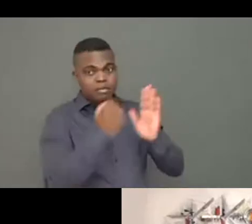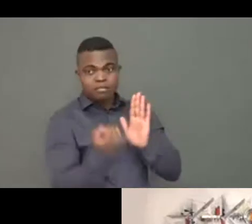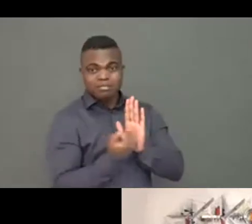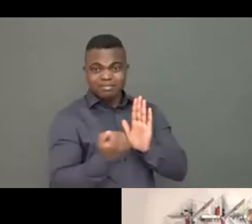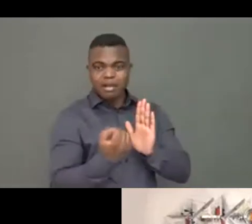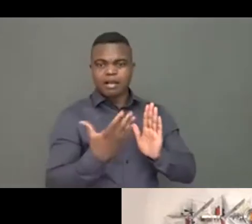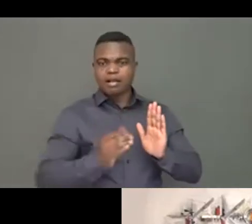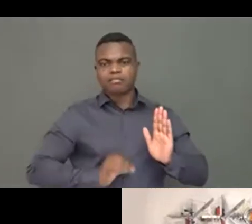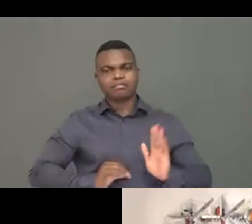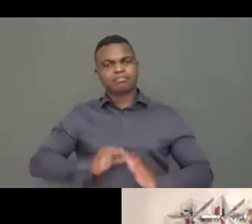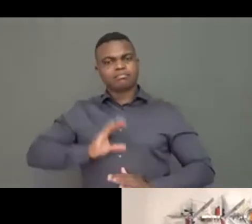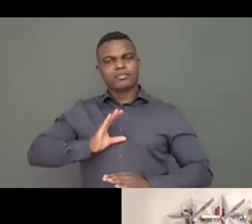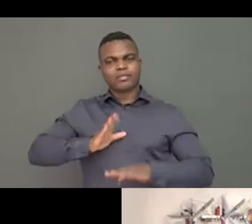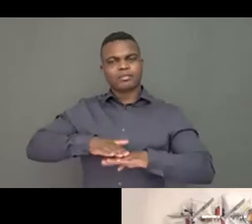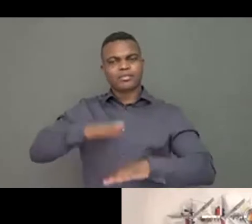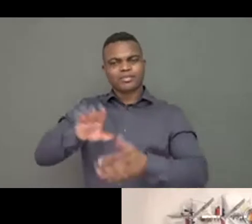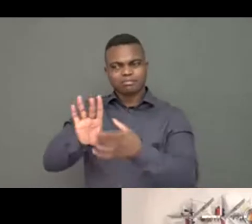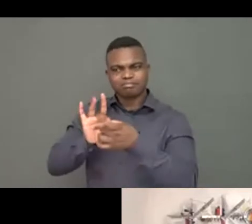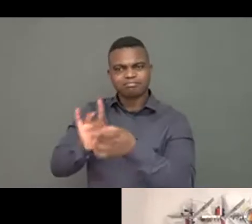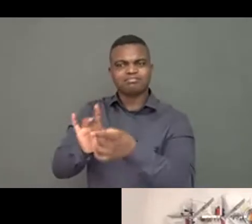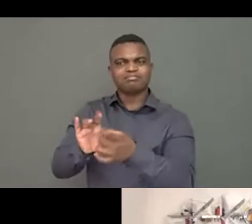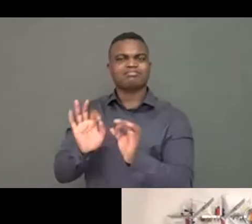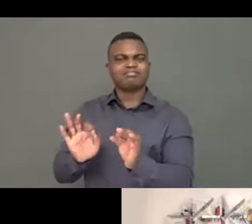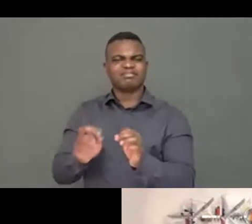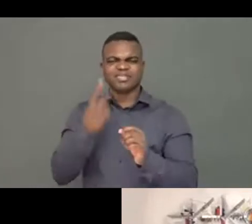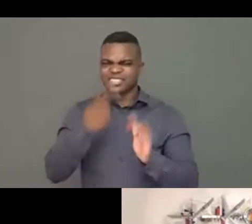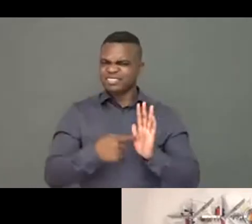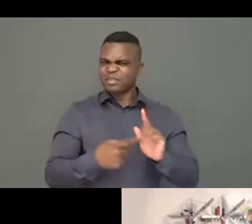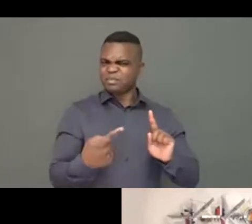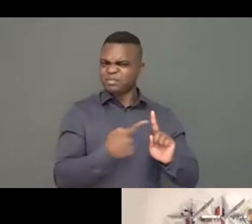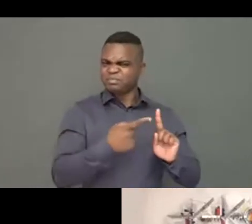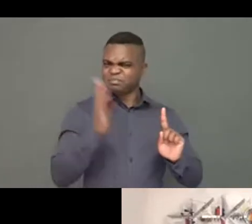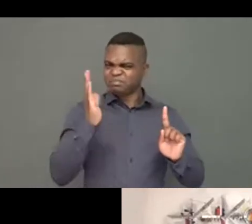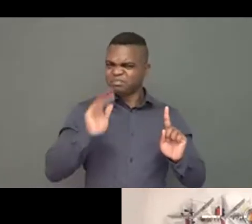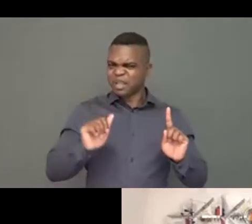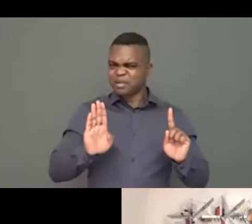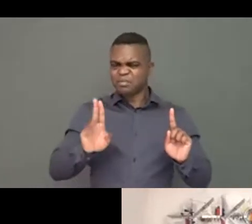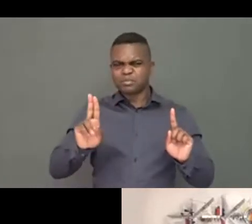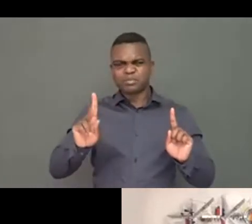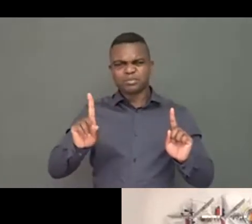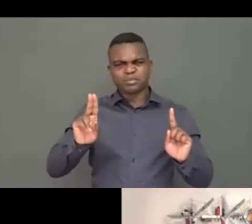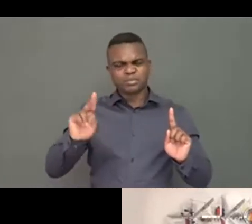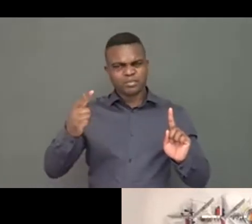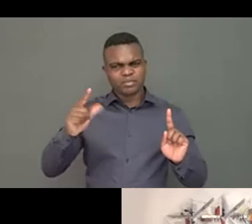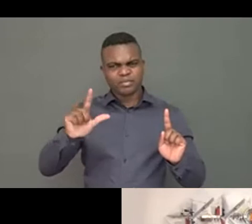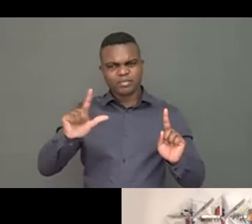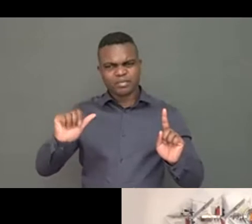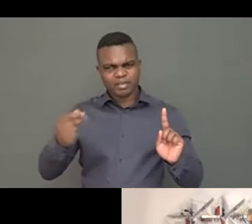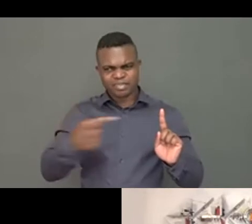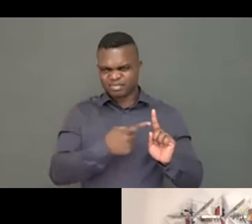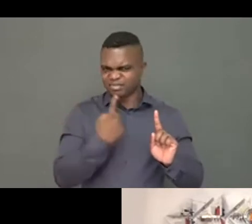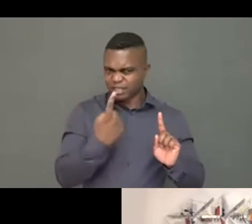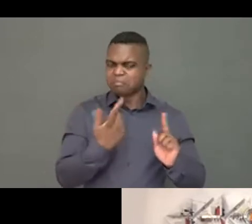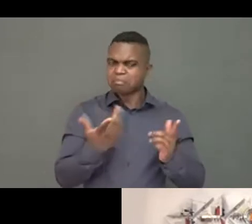benefits. It builds on that relationship, builds trust as well.